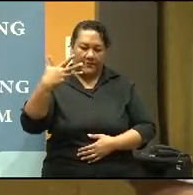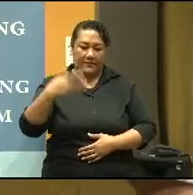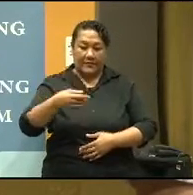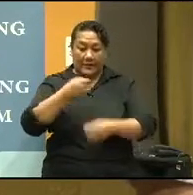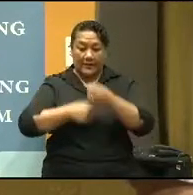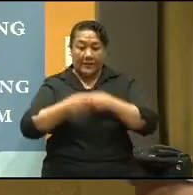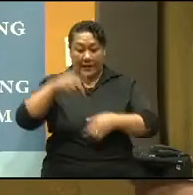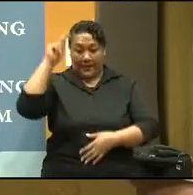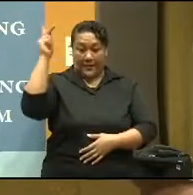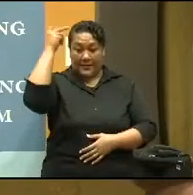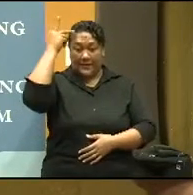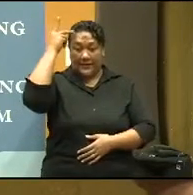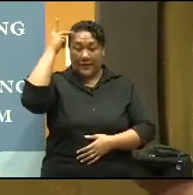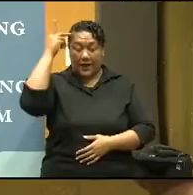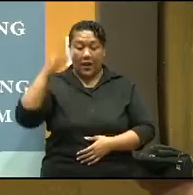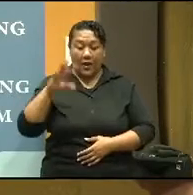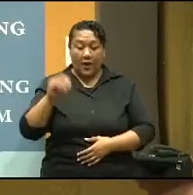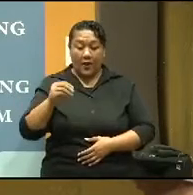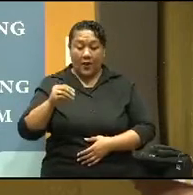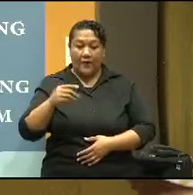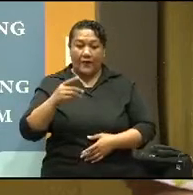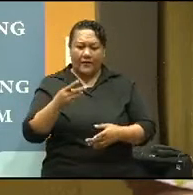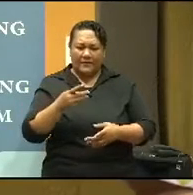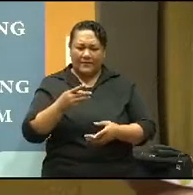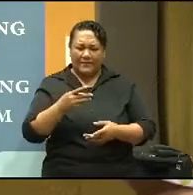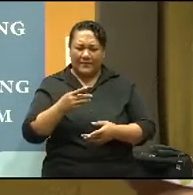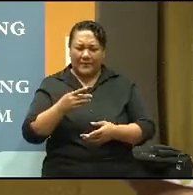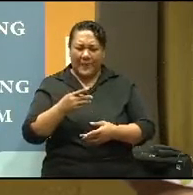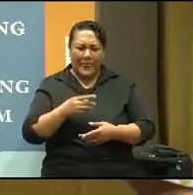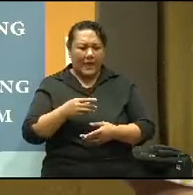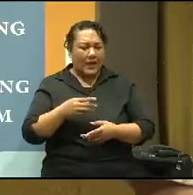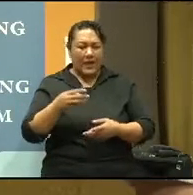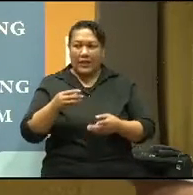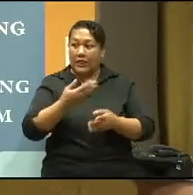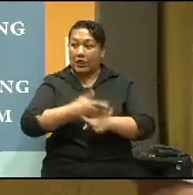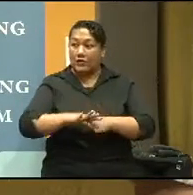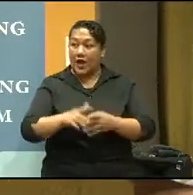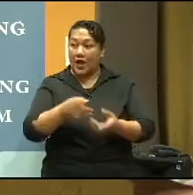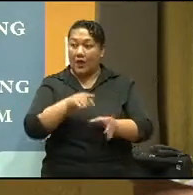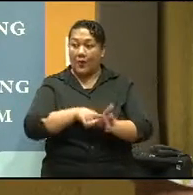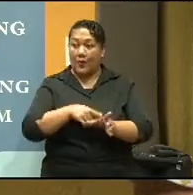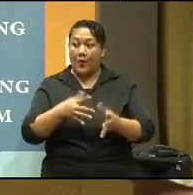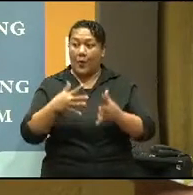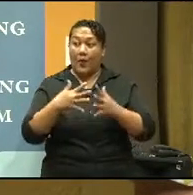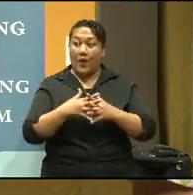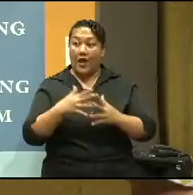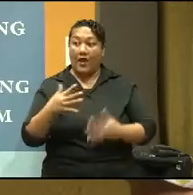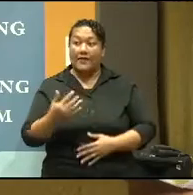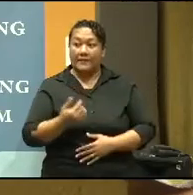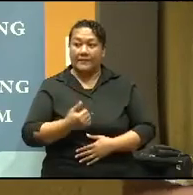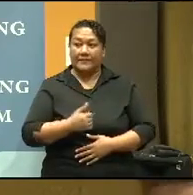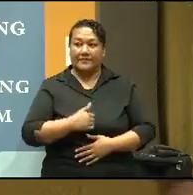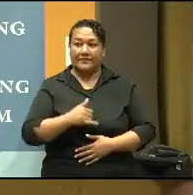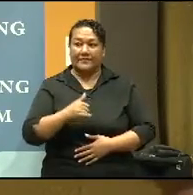Fellow of HEA and is currently Pro-Vice Chancellor of Education at the University of New South Wales. So ladies and gentlemen, please join me in welcoming